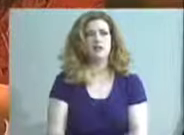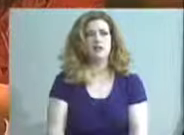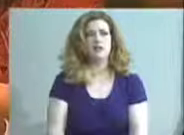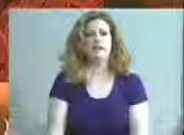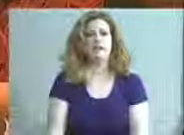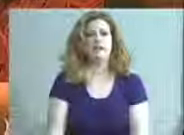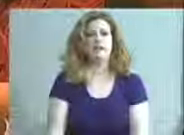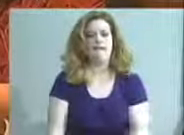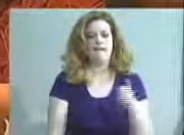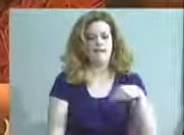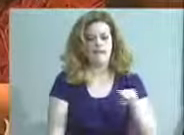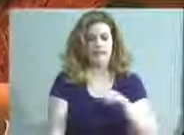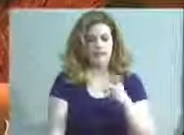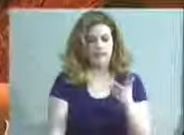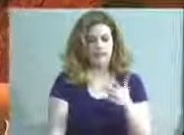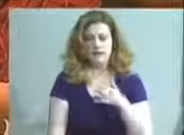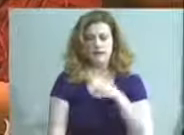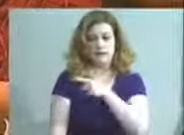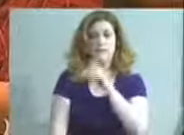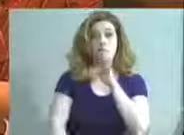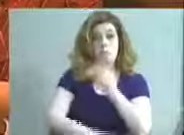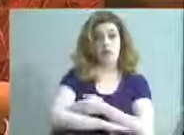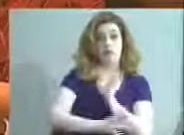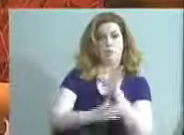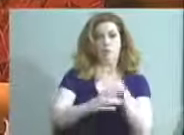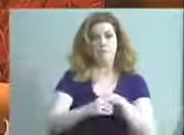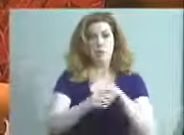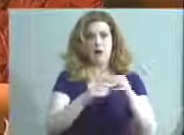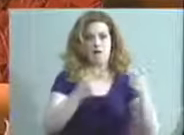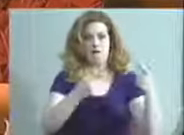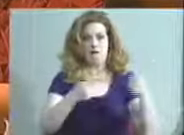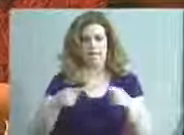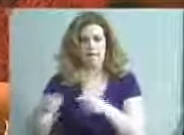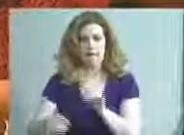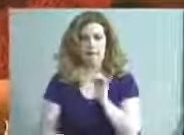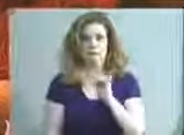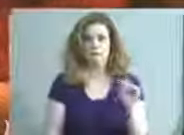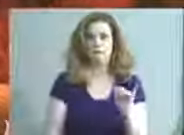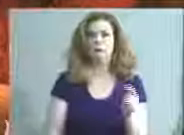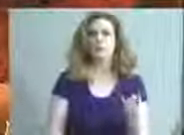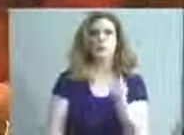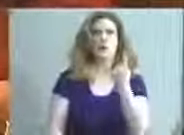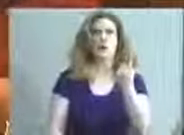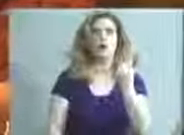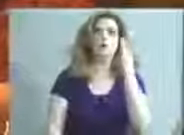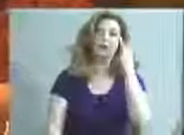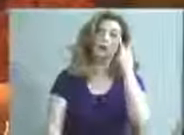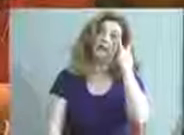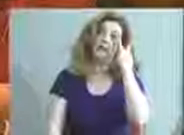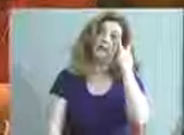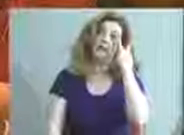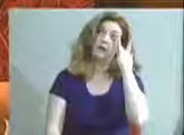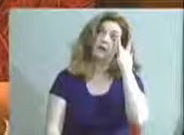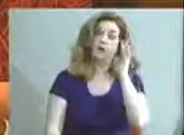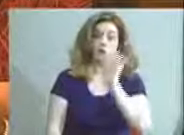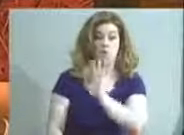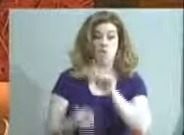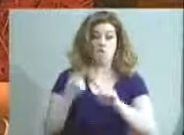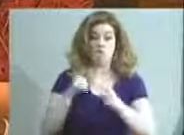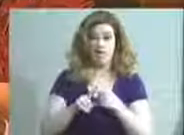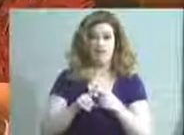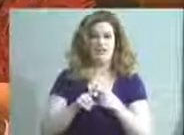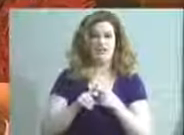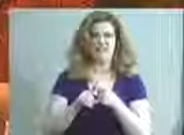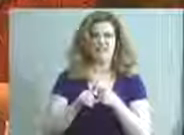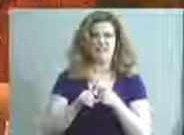My daughter is on the team. My daughter was part of the incident too. One of her friends, they